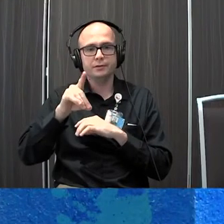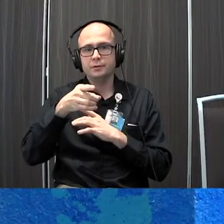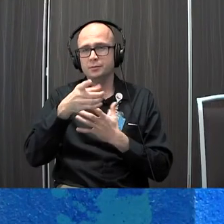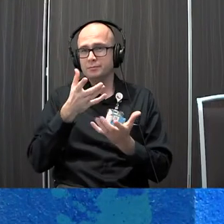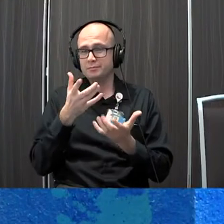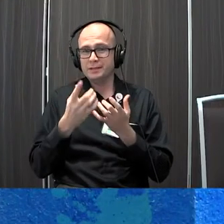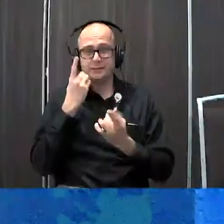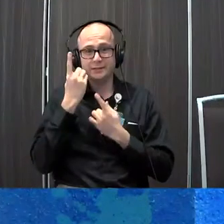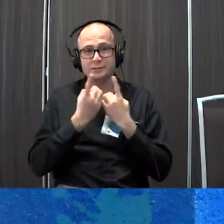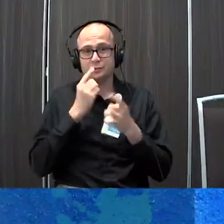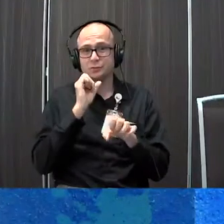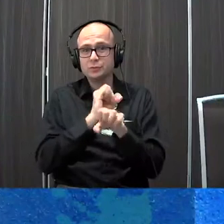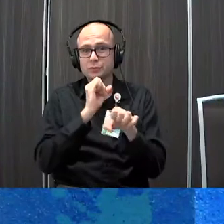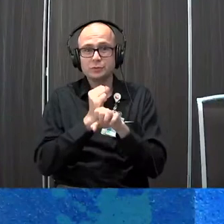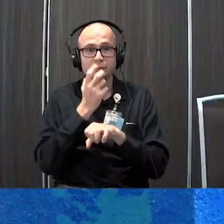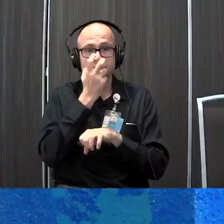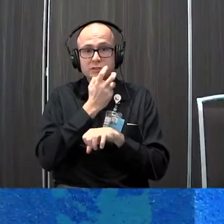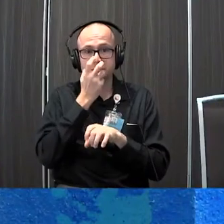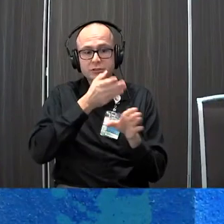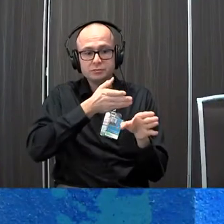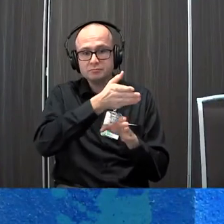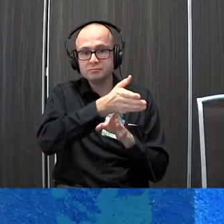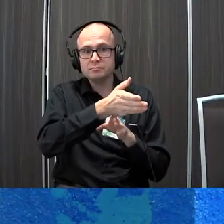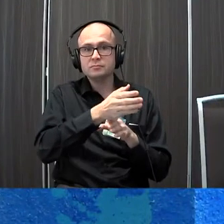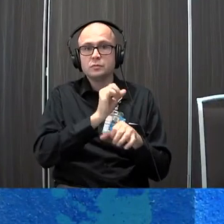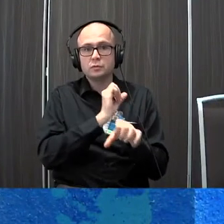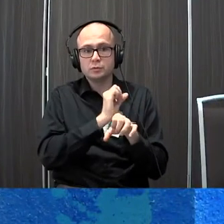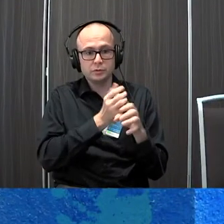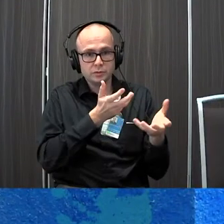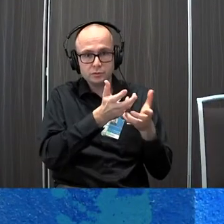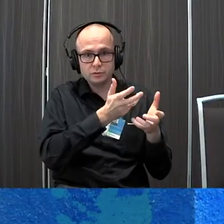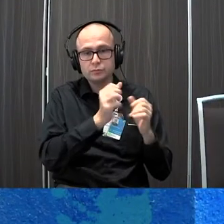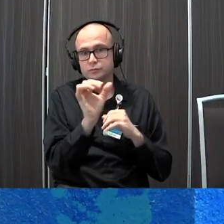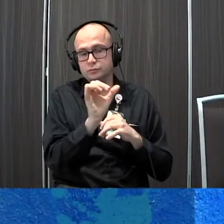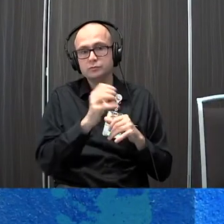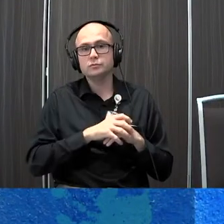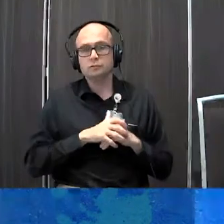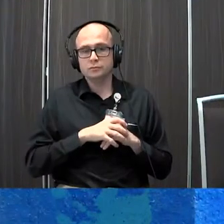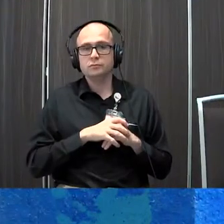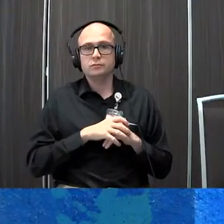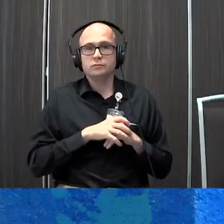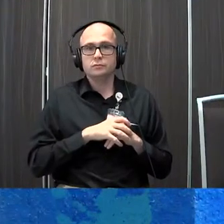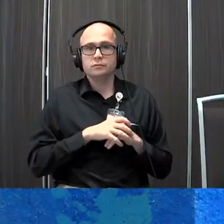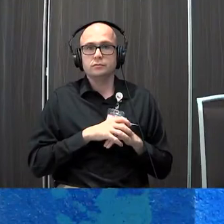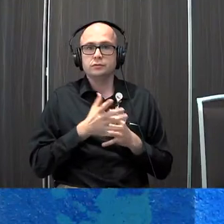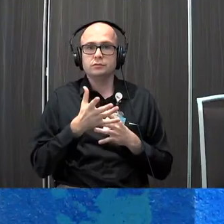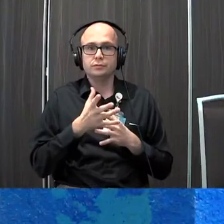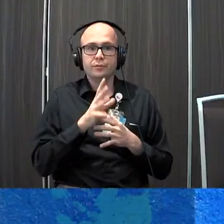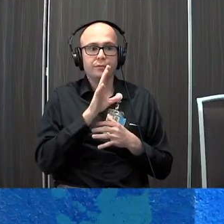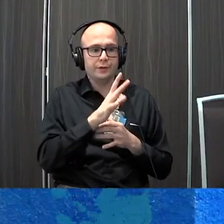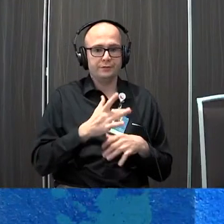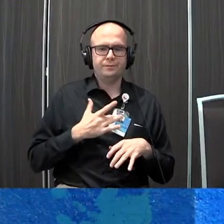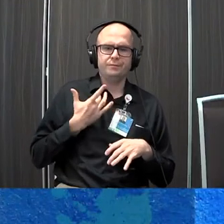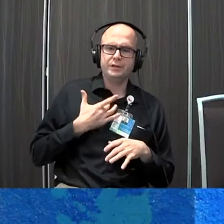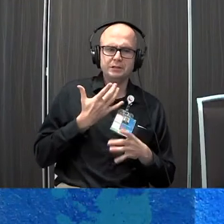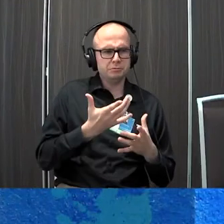might consider working with the speech pathologist working with your child as well to get their input as